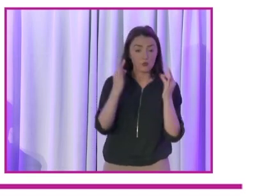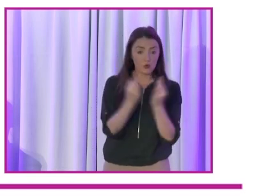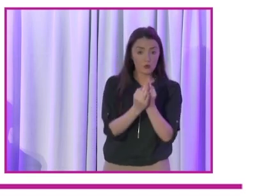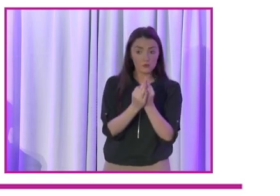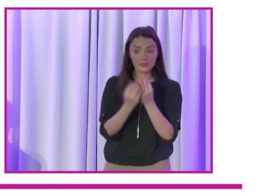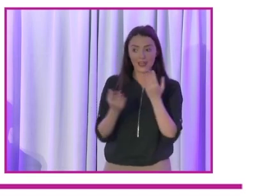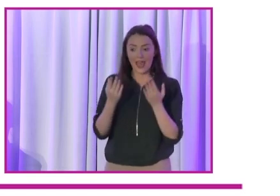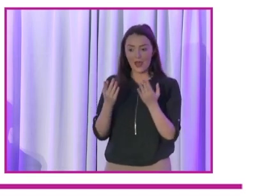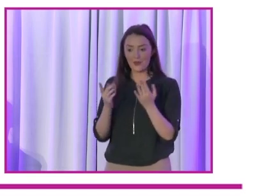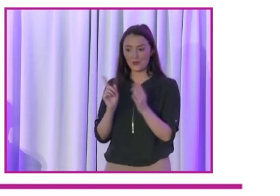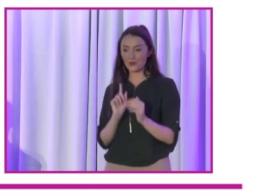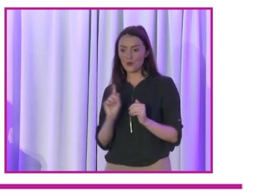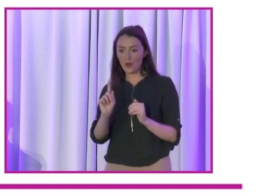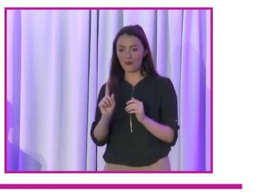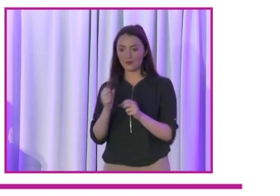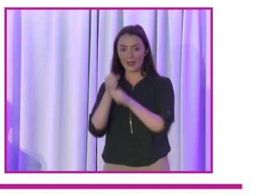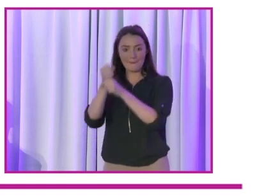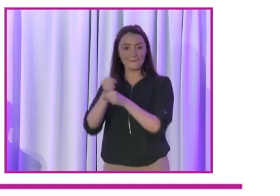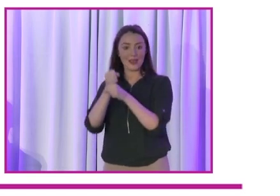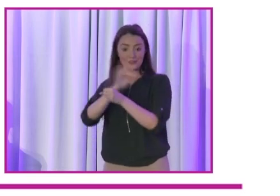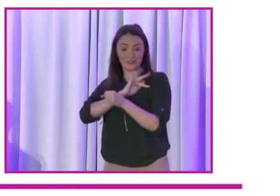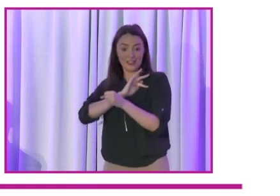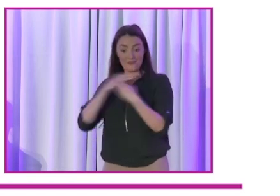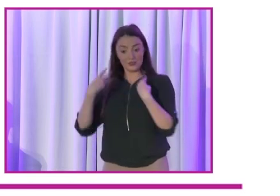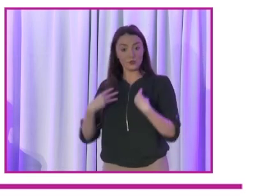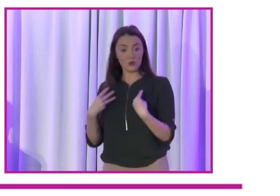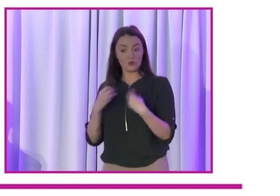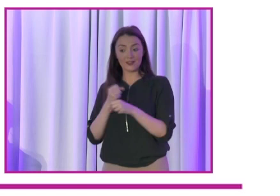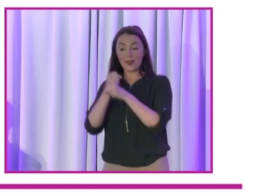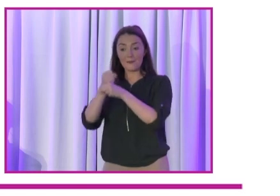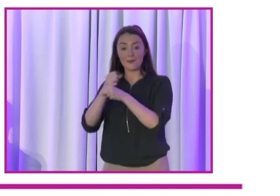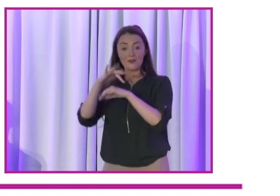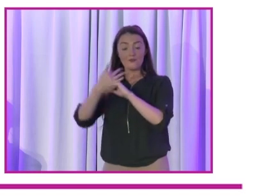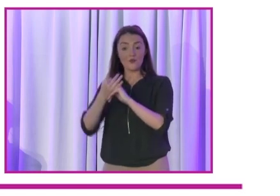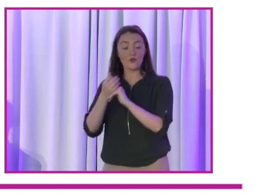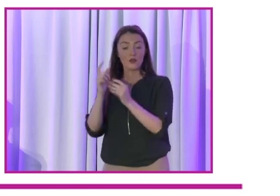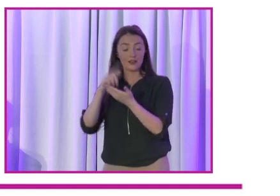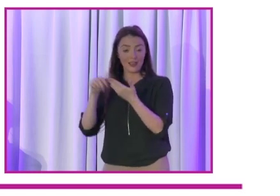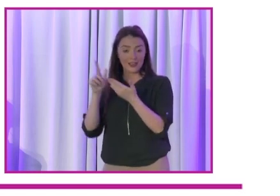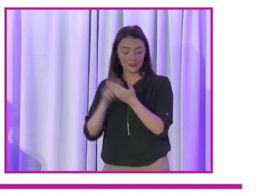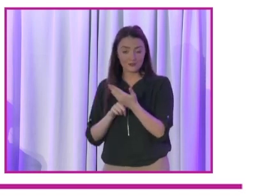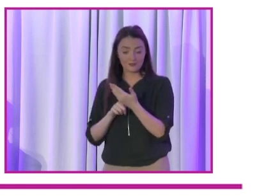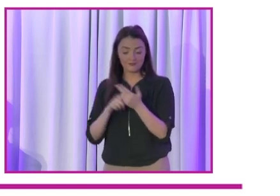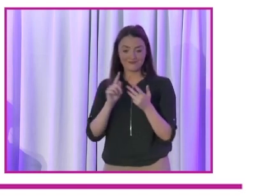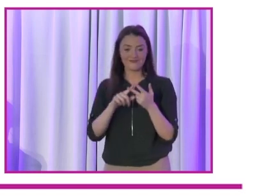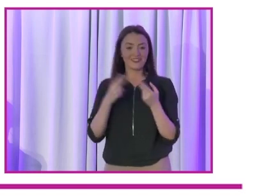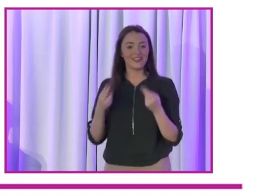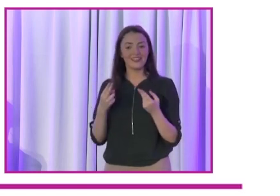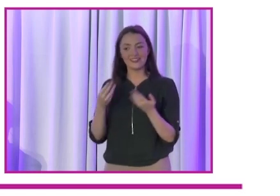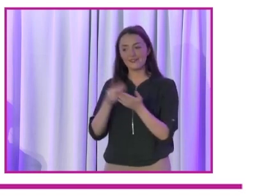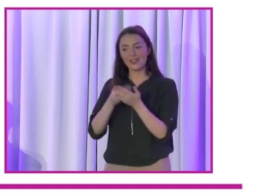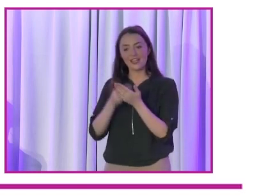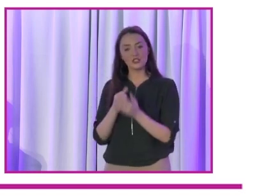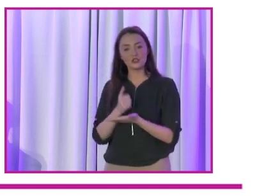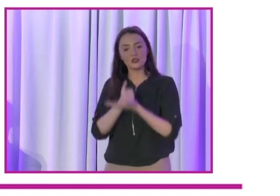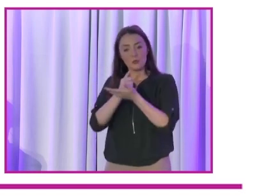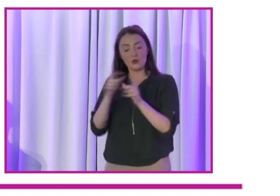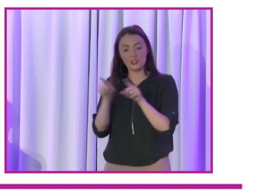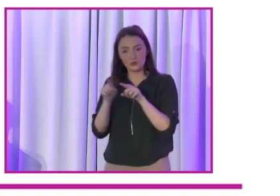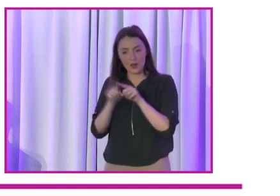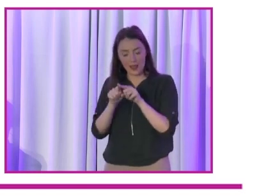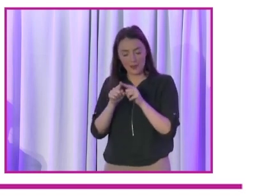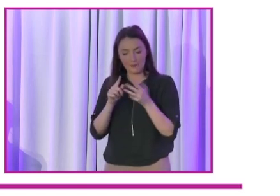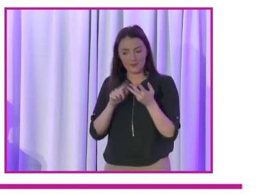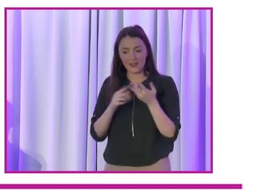out as a woman to campaign for election, financial supports for people with disabilities and how can campaigning methods be